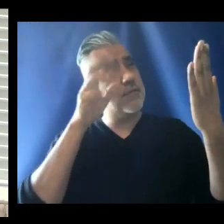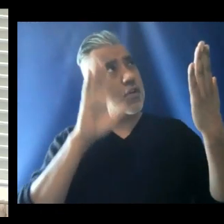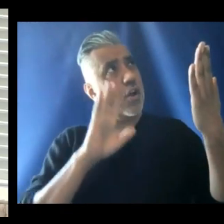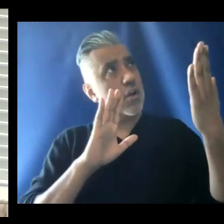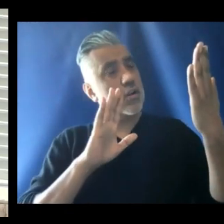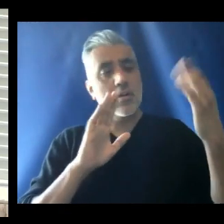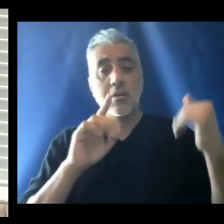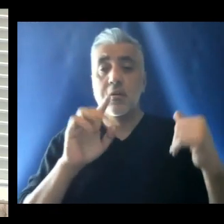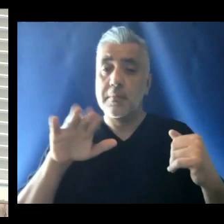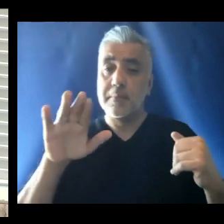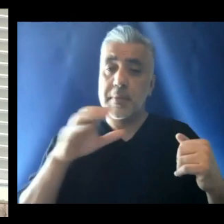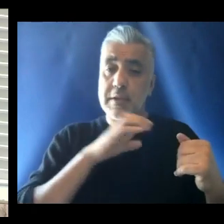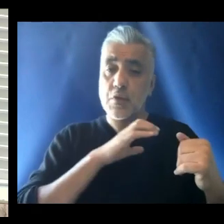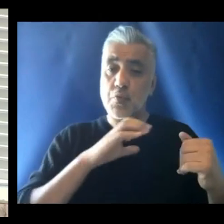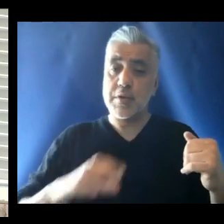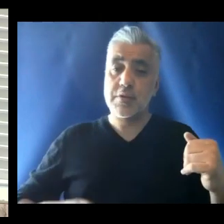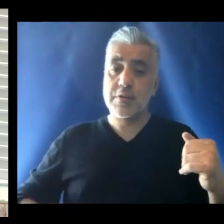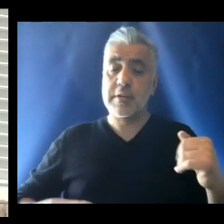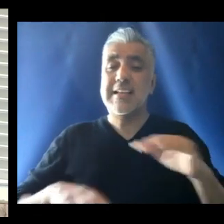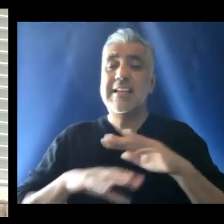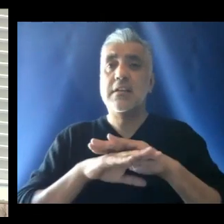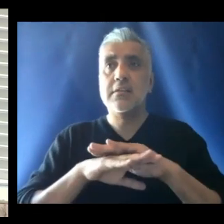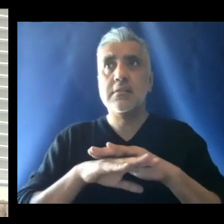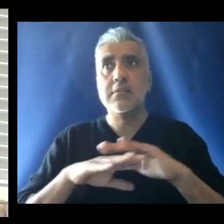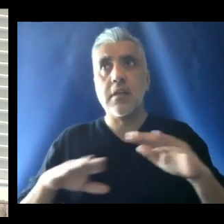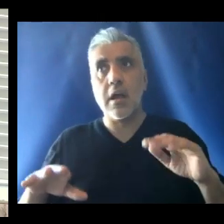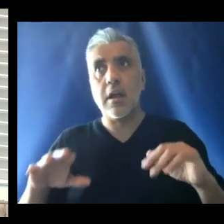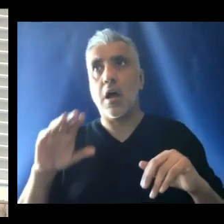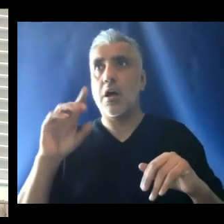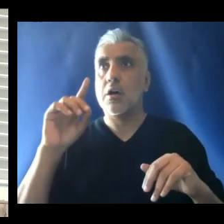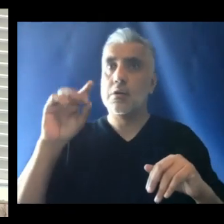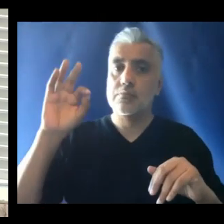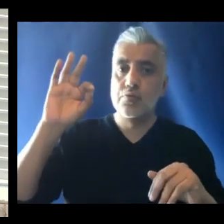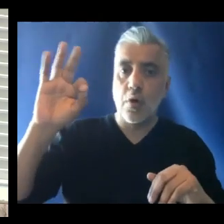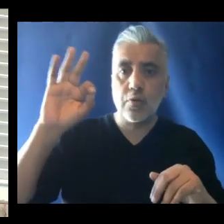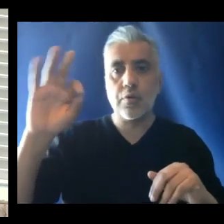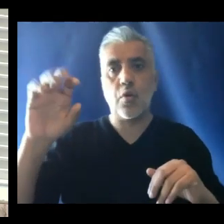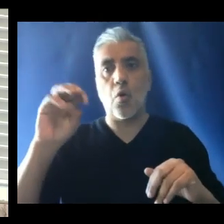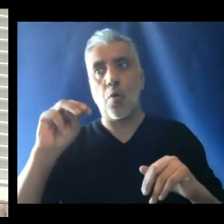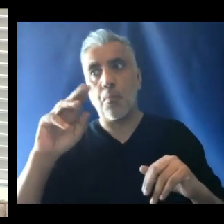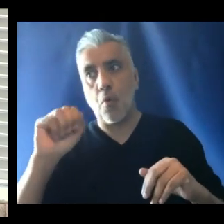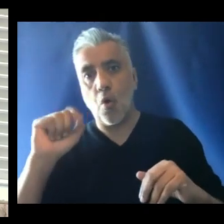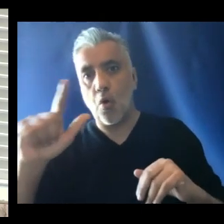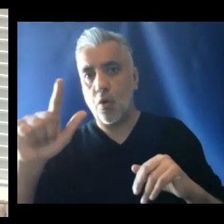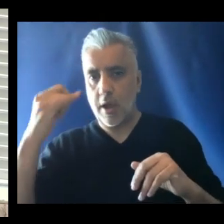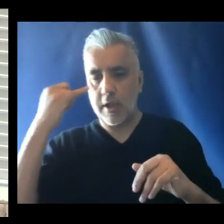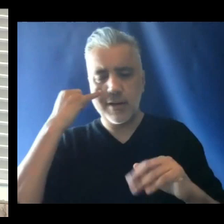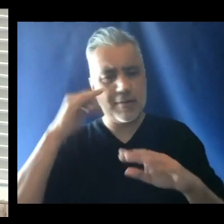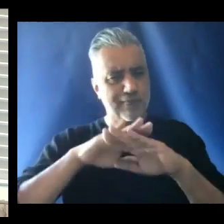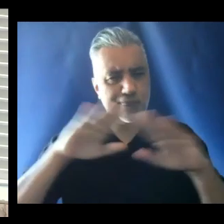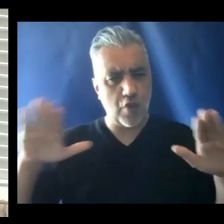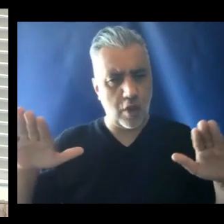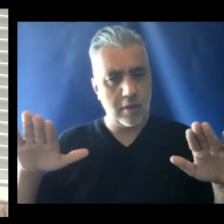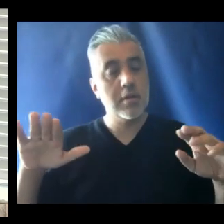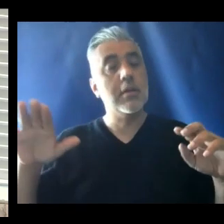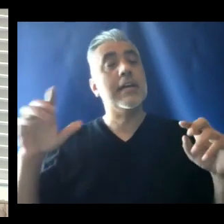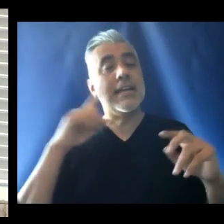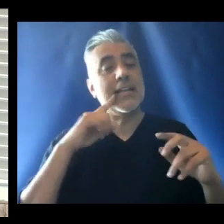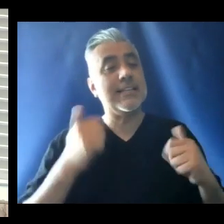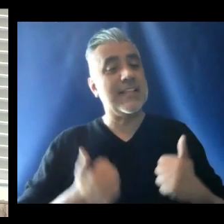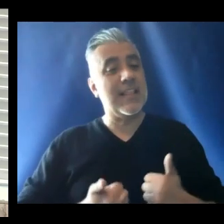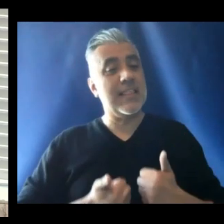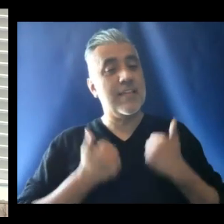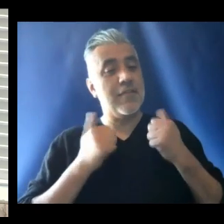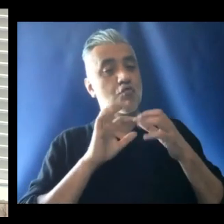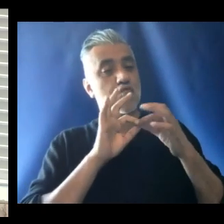being Christian is not first of all a doctrine or a moral ideal. It is the living